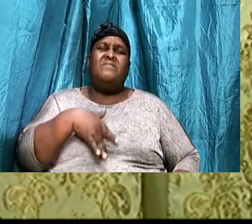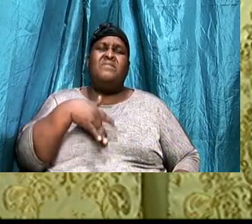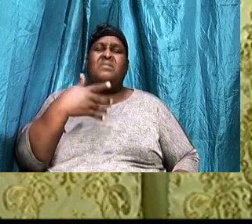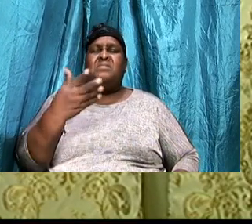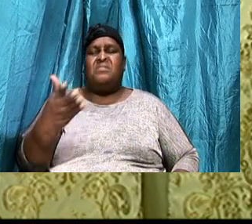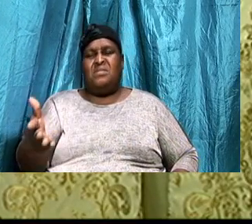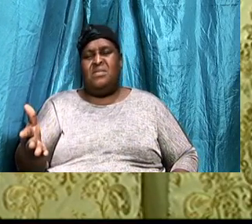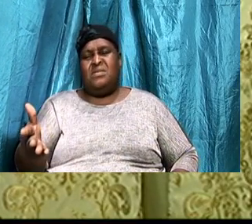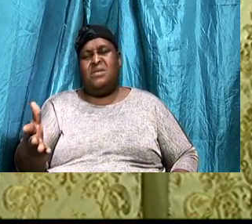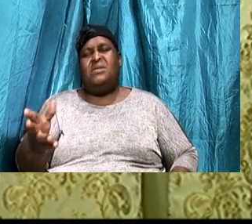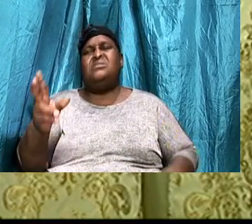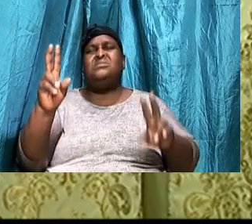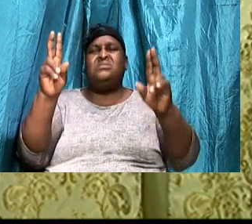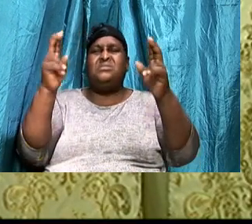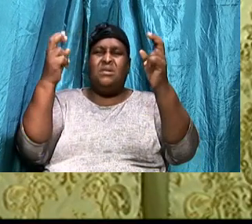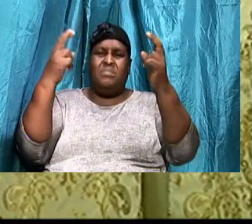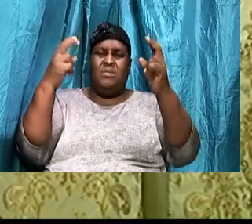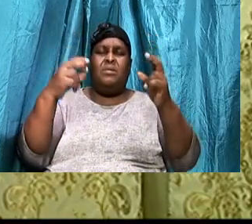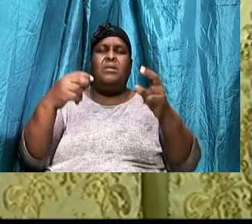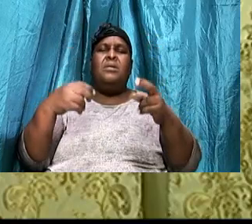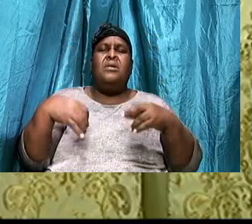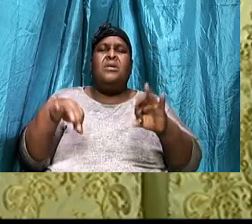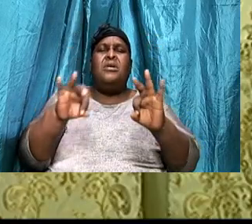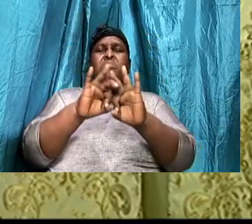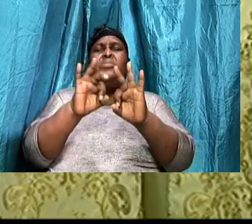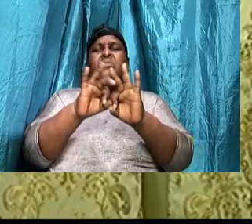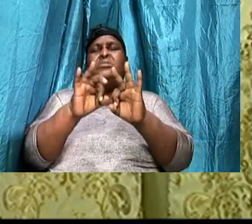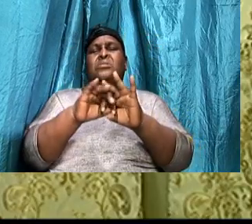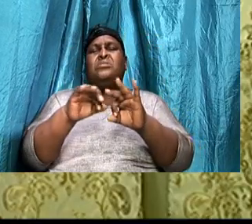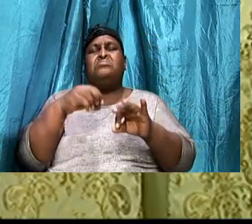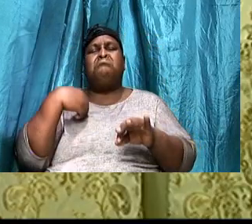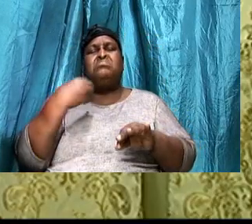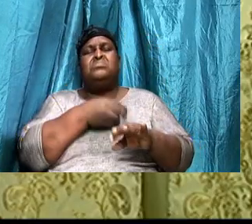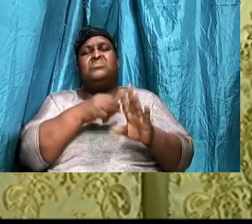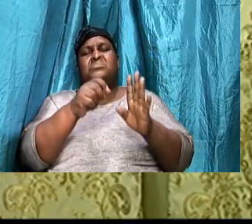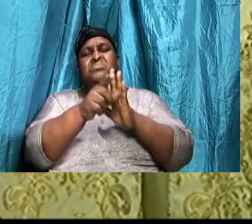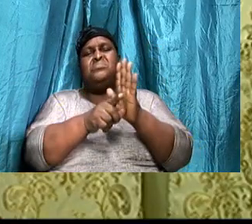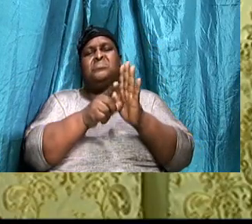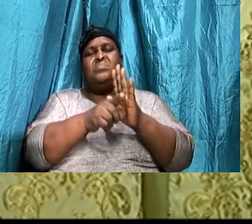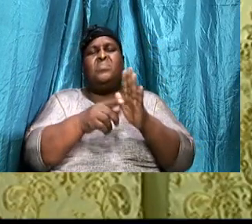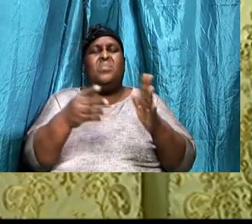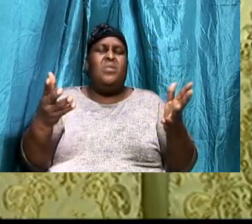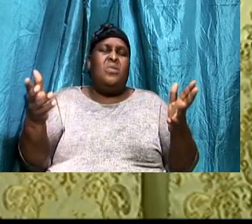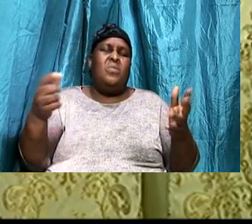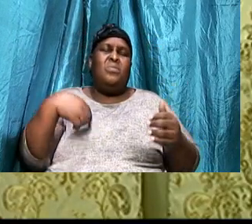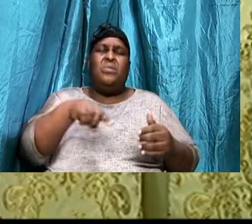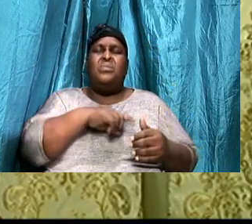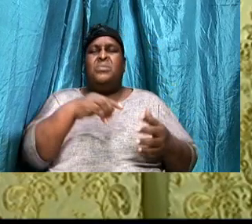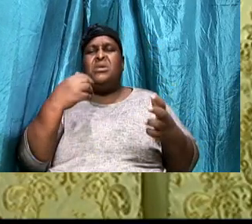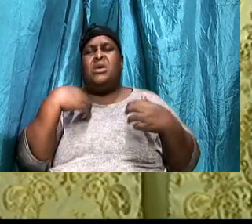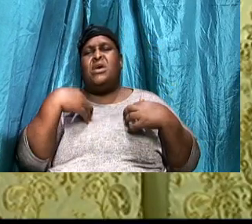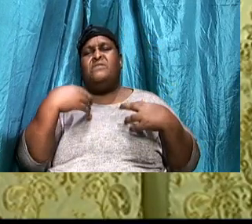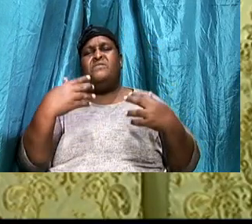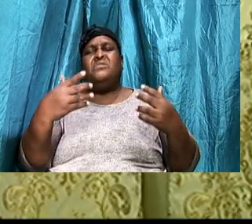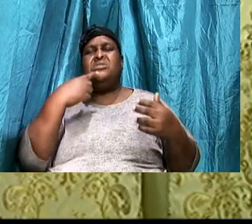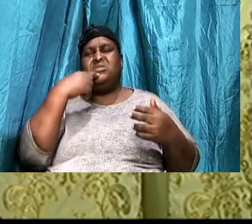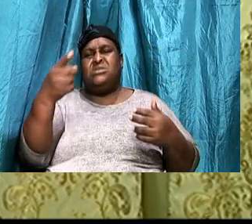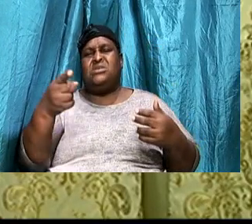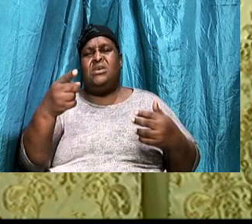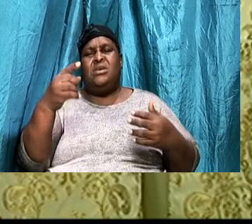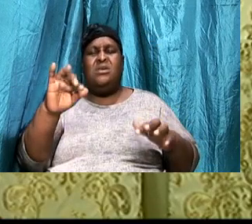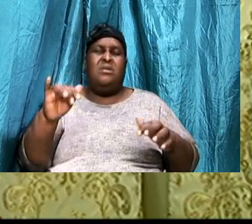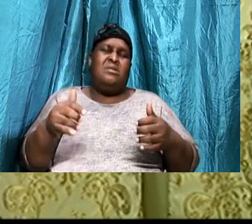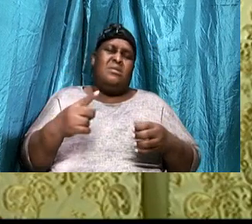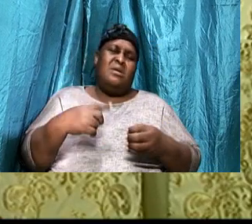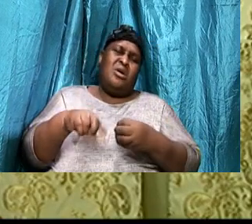points are important, To our lesson, These points are important, To what we have to say, About identifying,